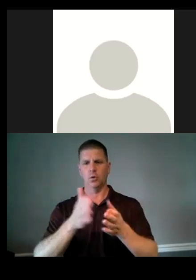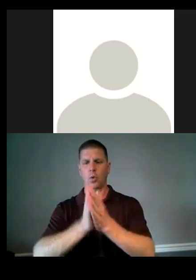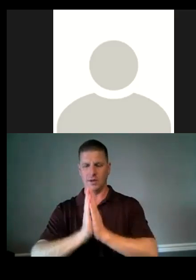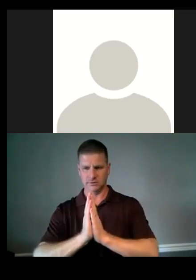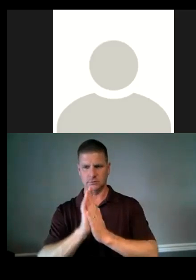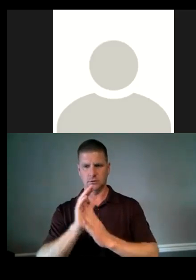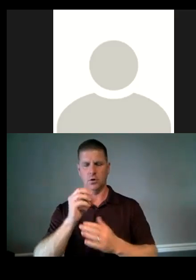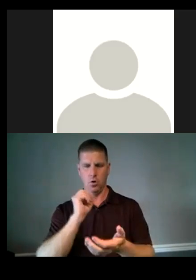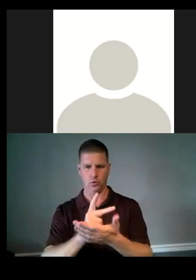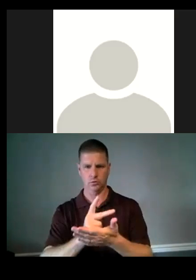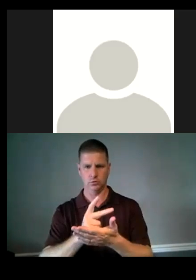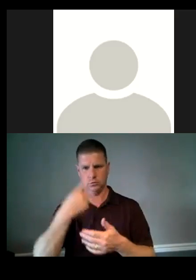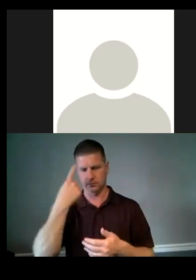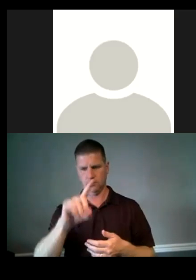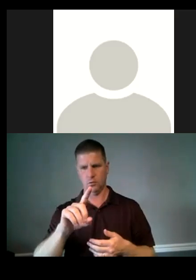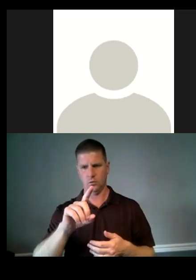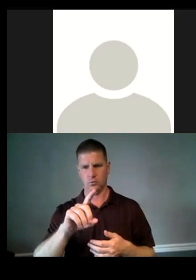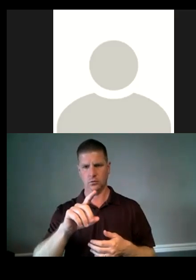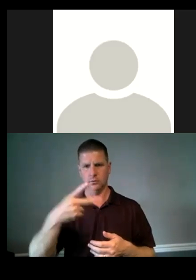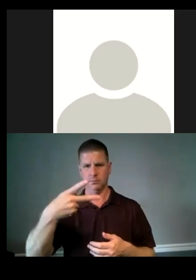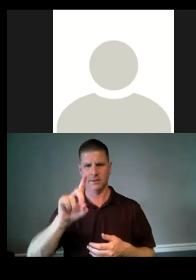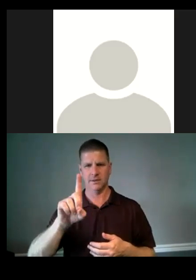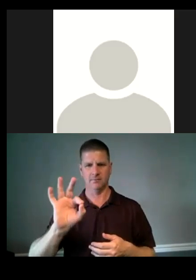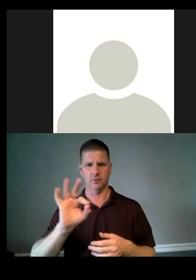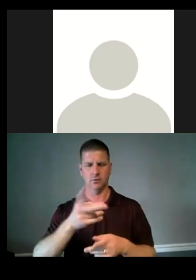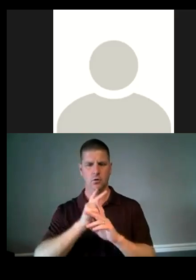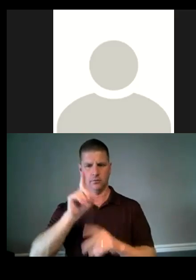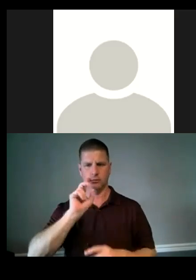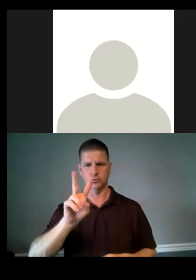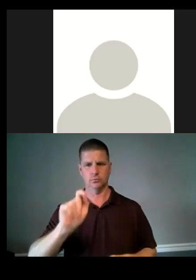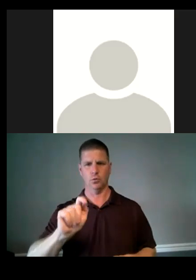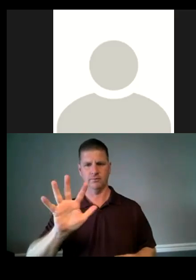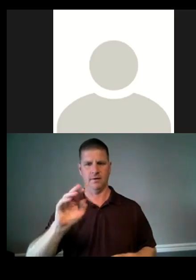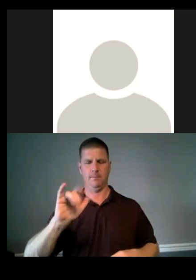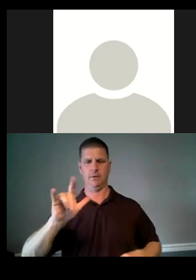authorization for a, um, PDF loan for $2.5 million.